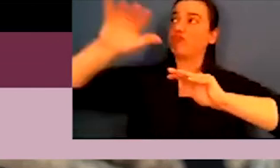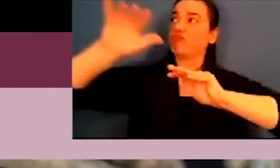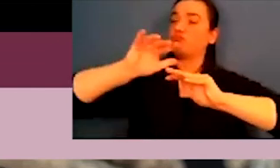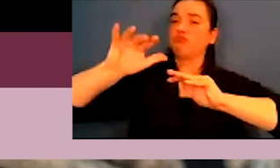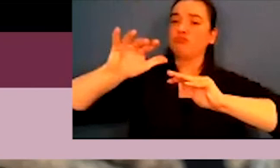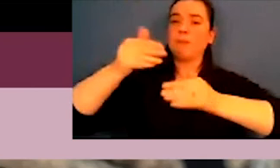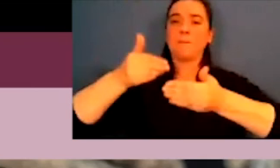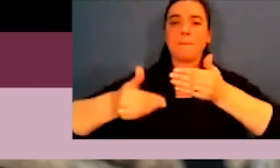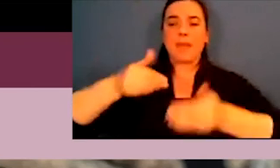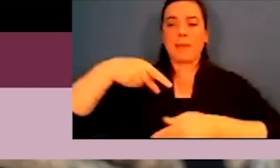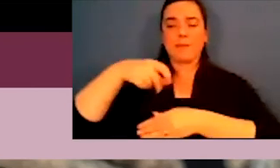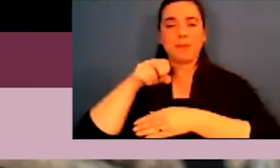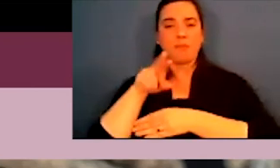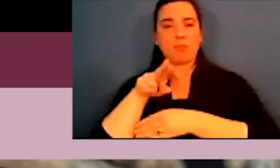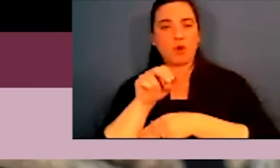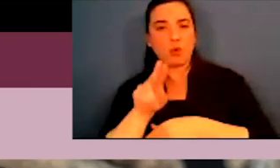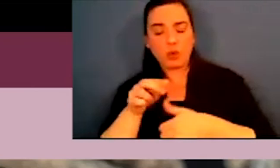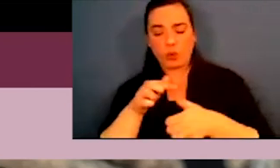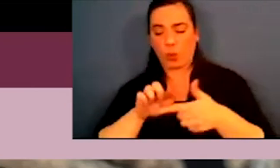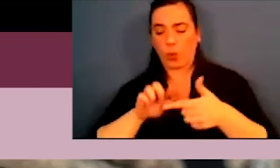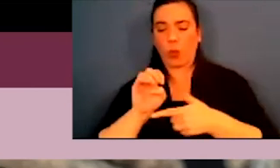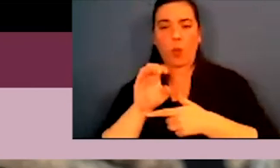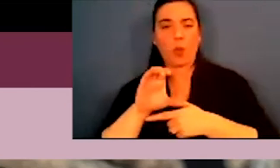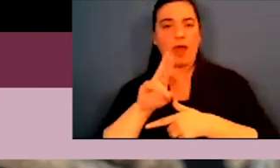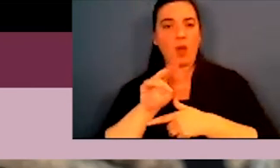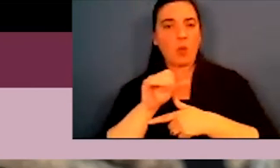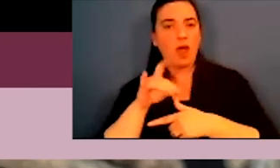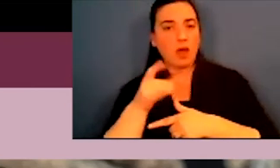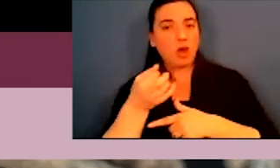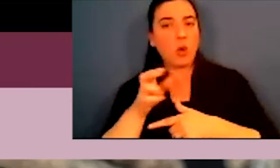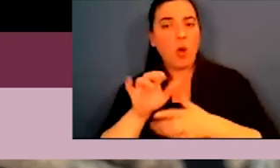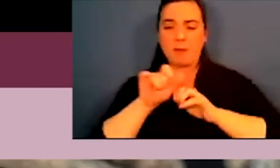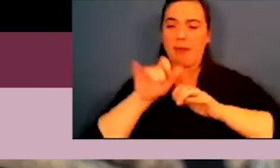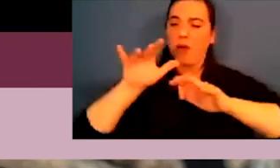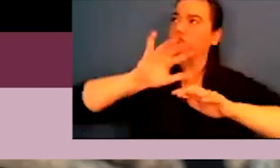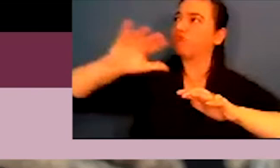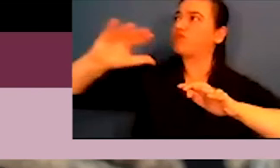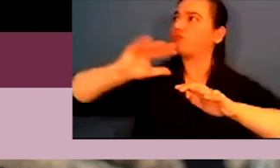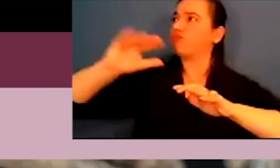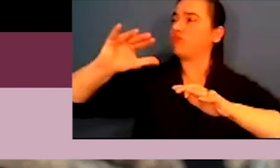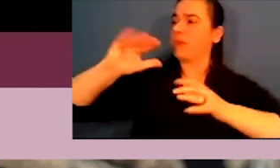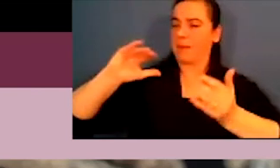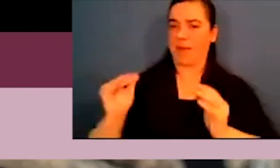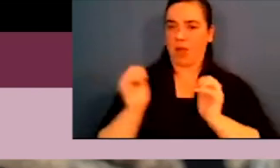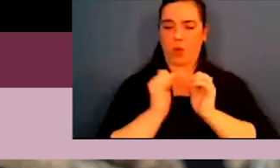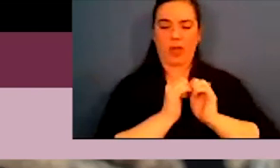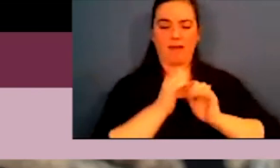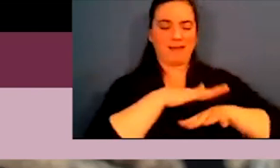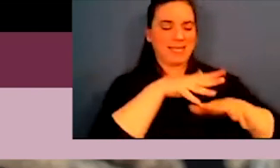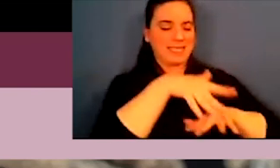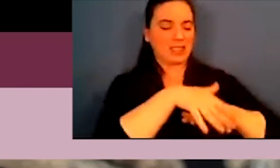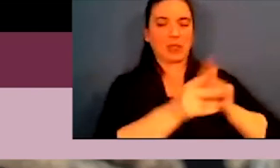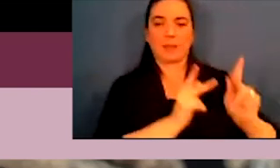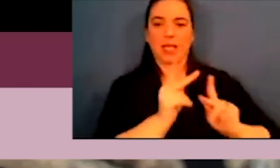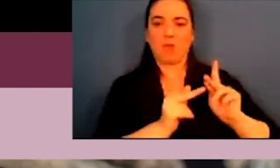Andean people from the highlands, be it in Peru or Ecuador and then